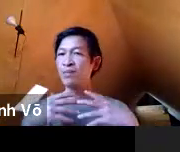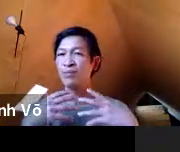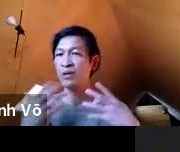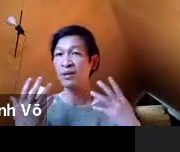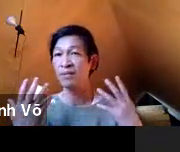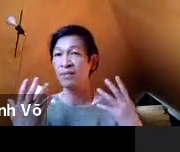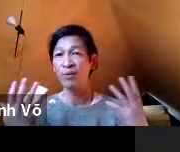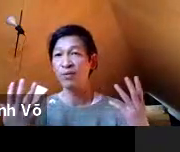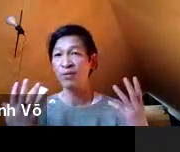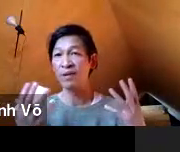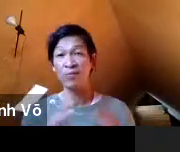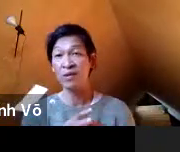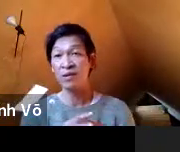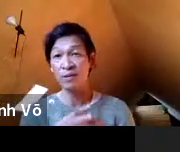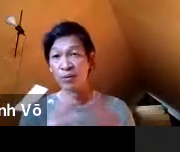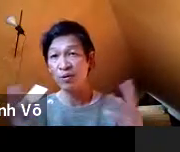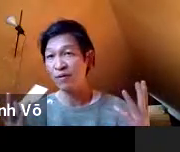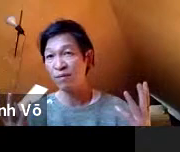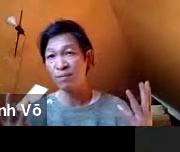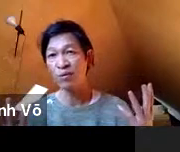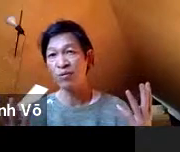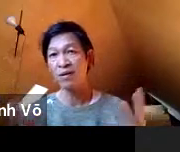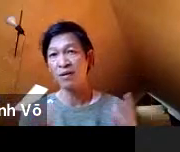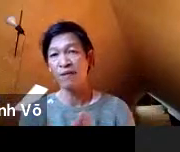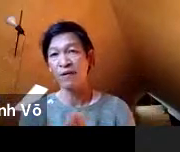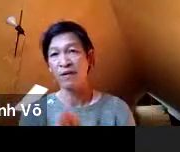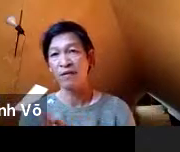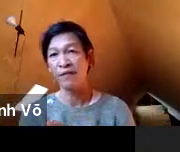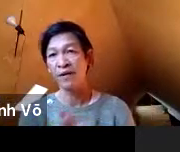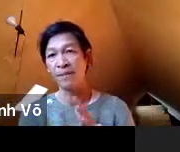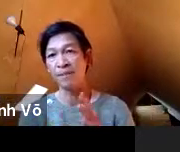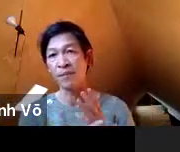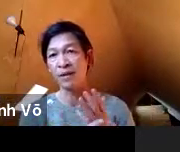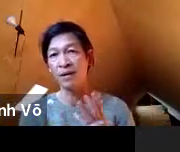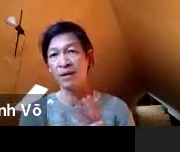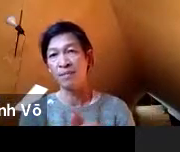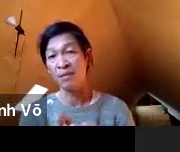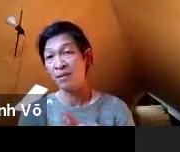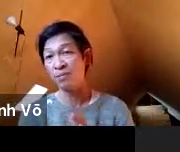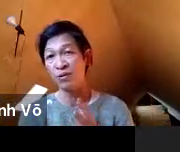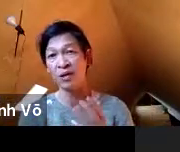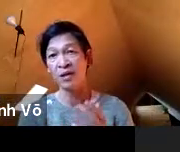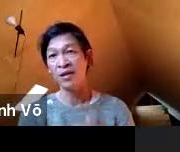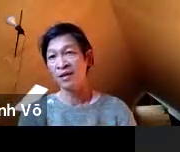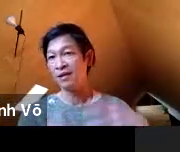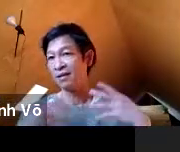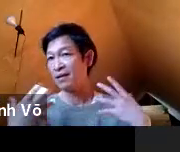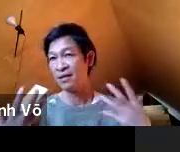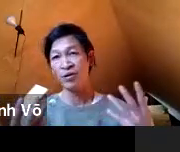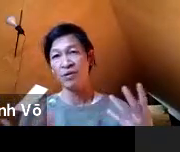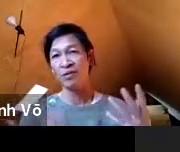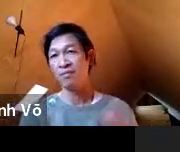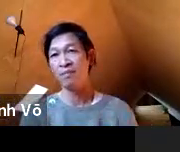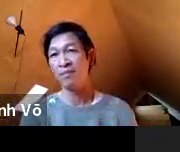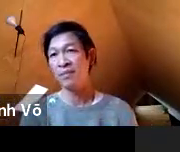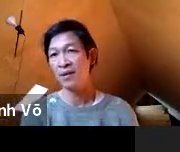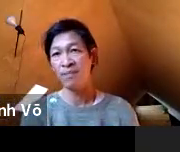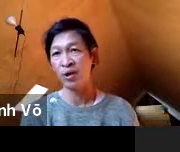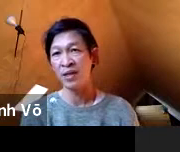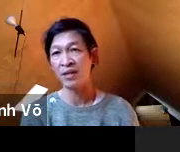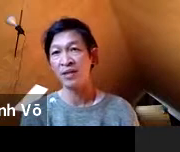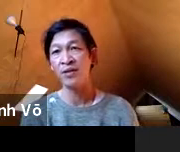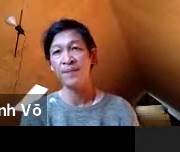it's like this pretty, beautiful, it was this beautiful portrait of Barbara Bush as a young